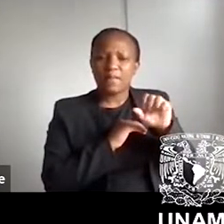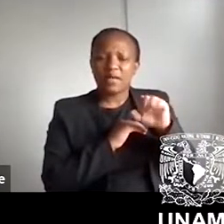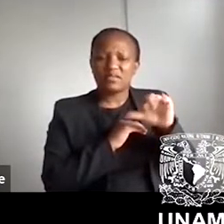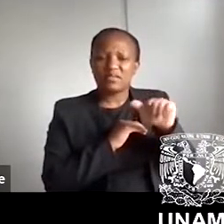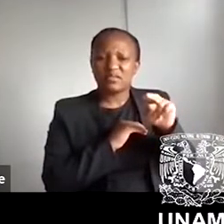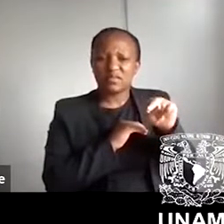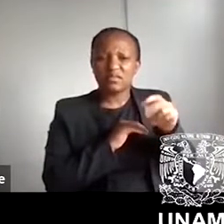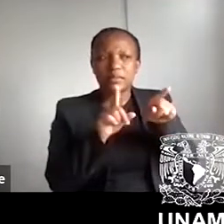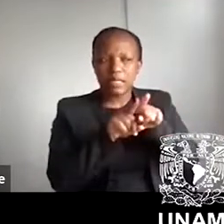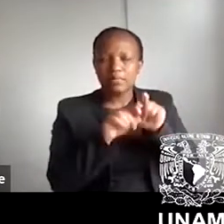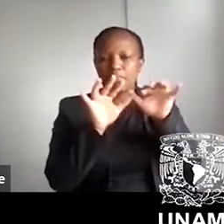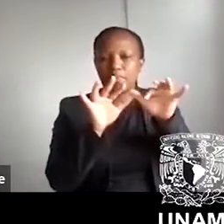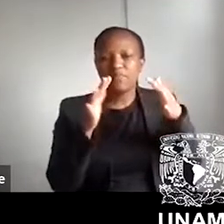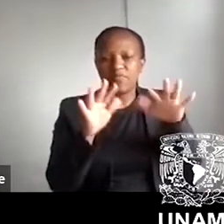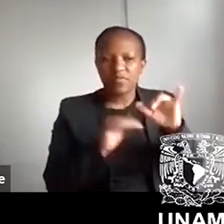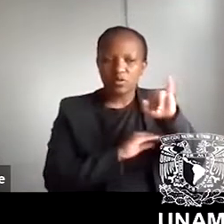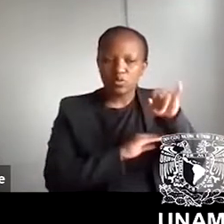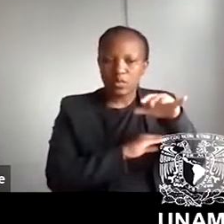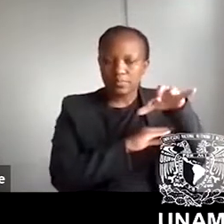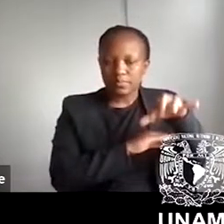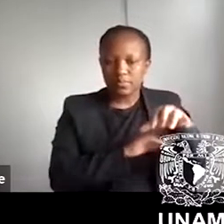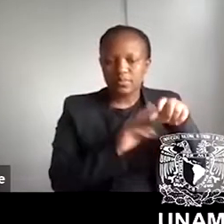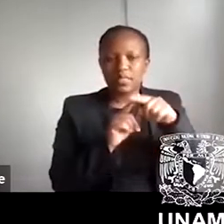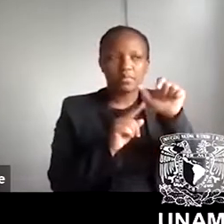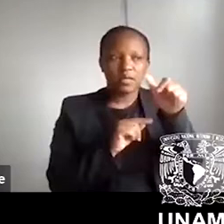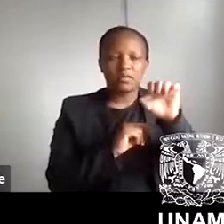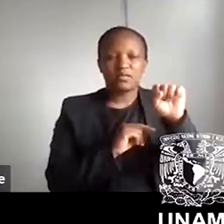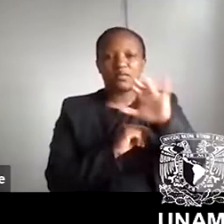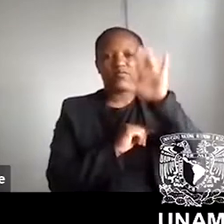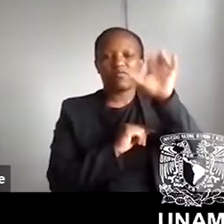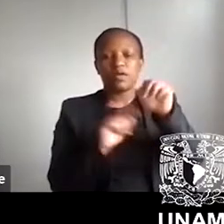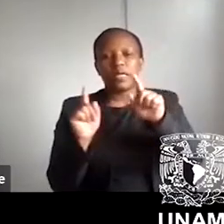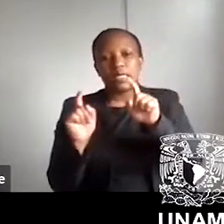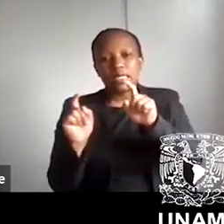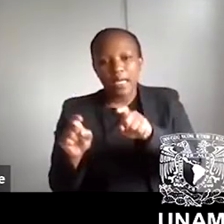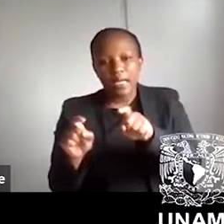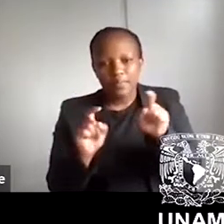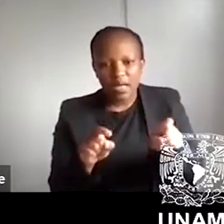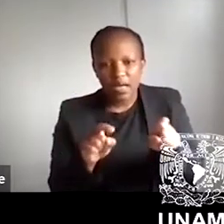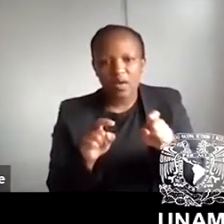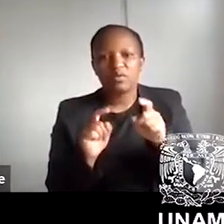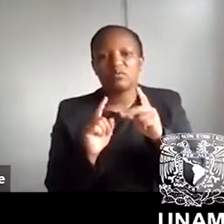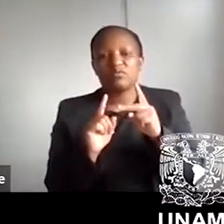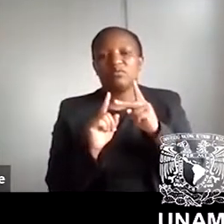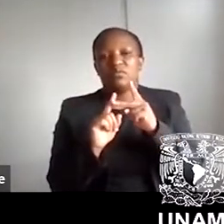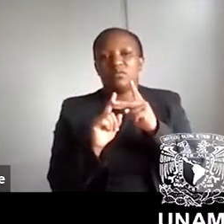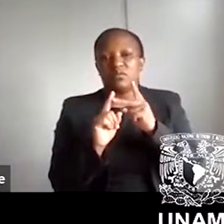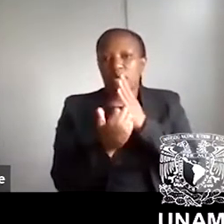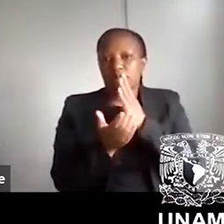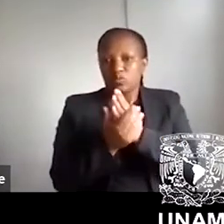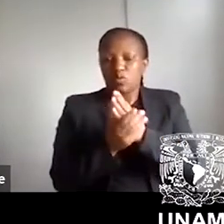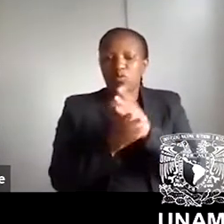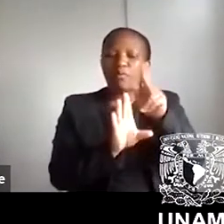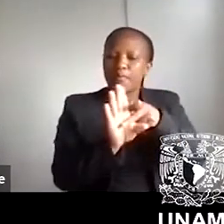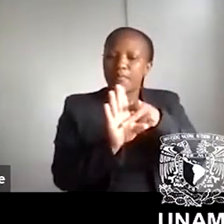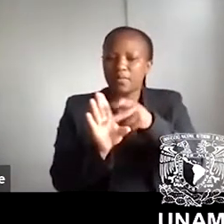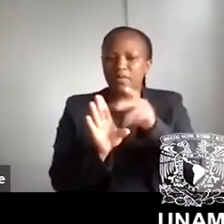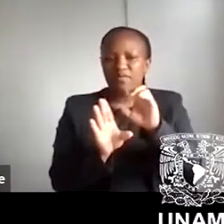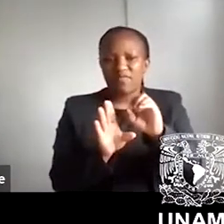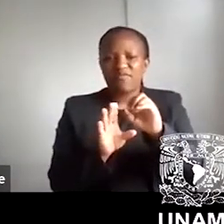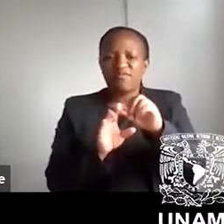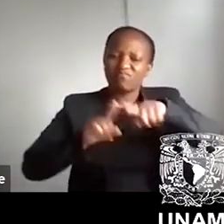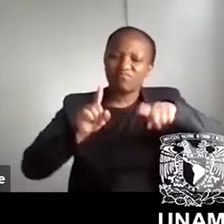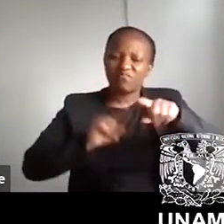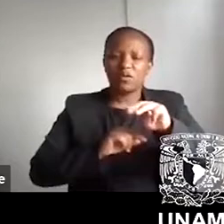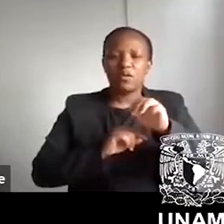various parts of South Africa, including Cape Town. And I'm sure there are participants from across Mexico.